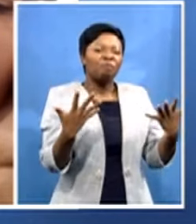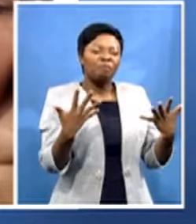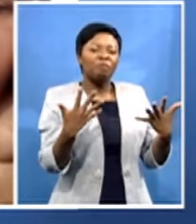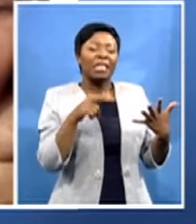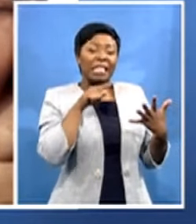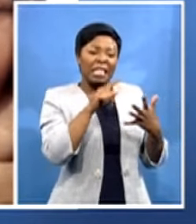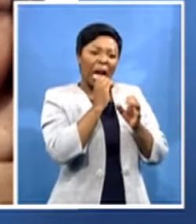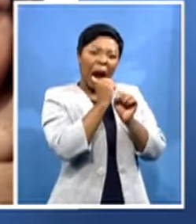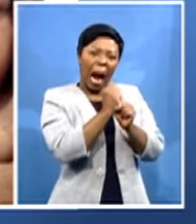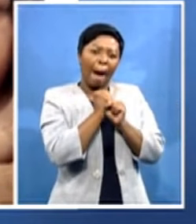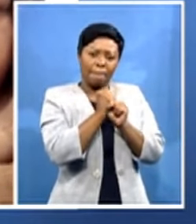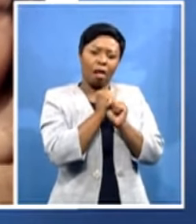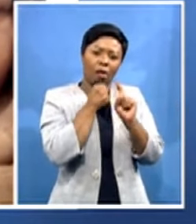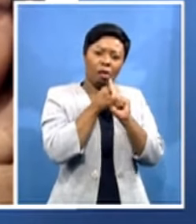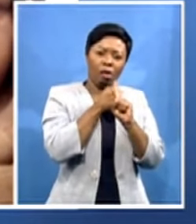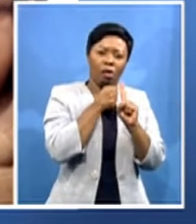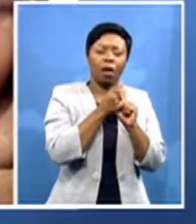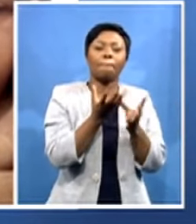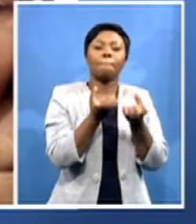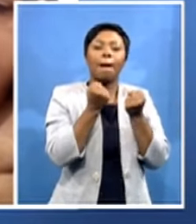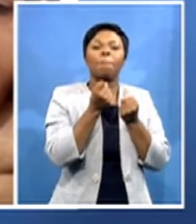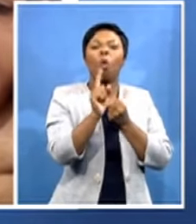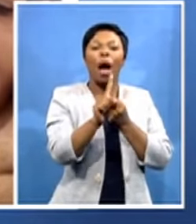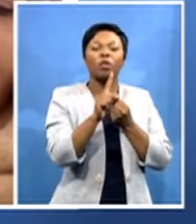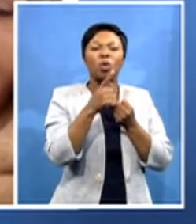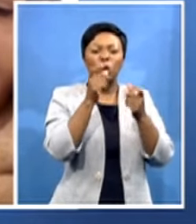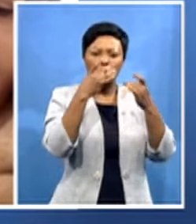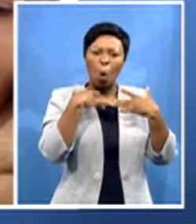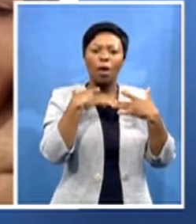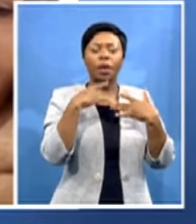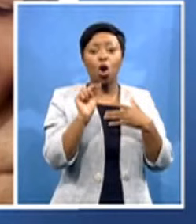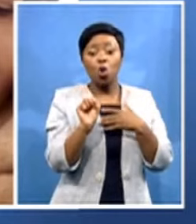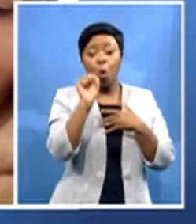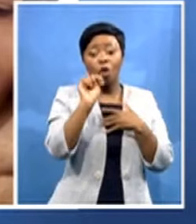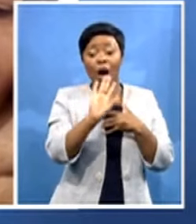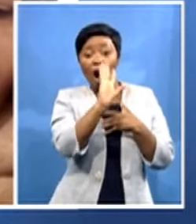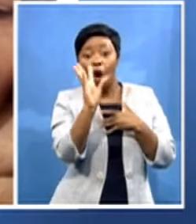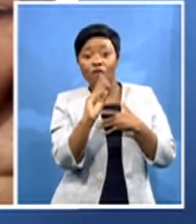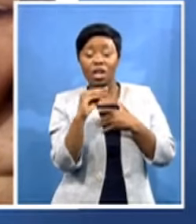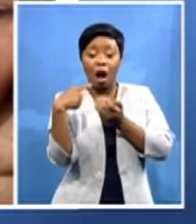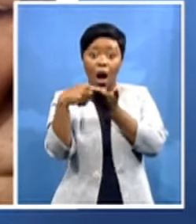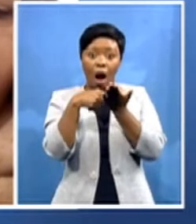we're told that the north africa regional caucus has also endorsed him can you confirm this for us